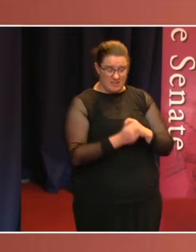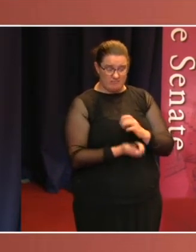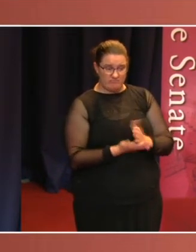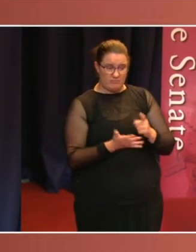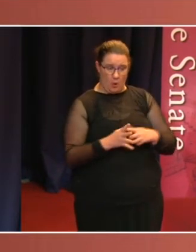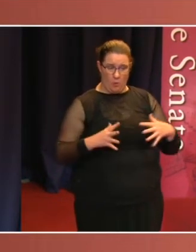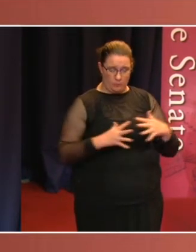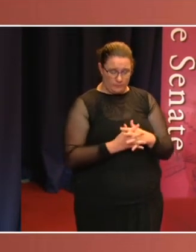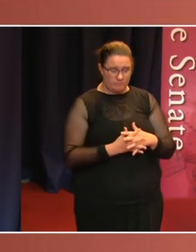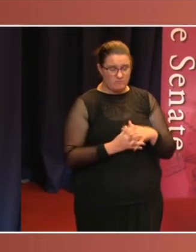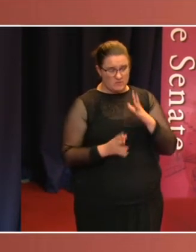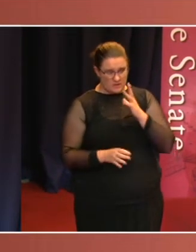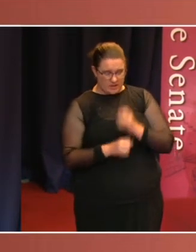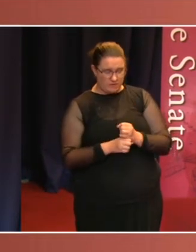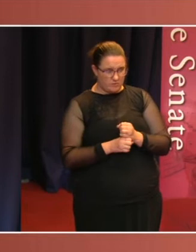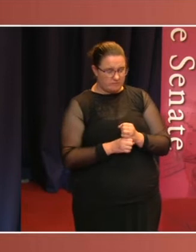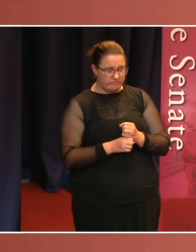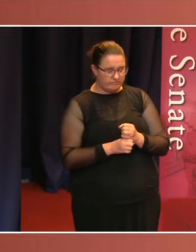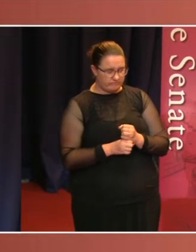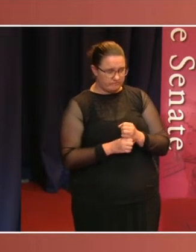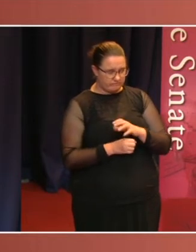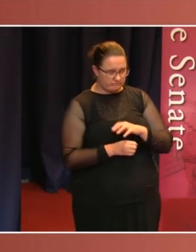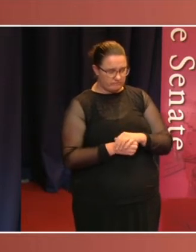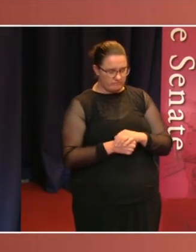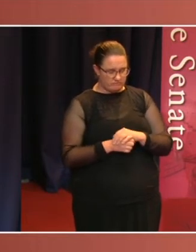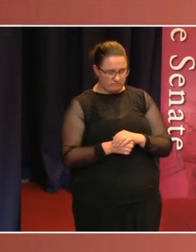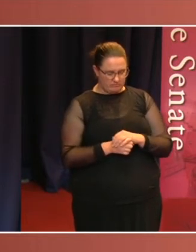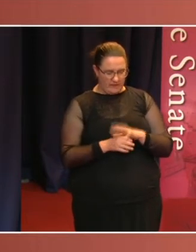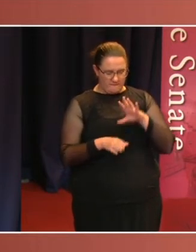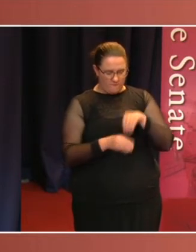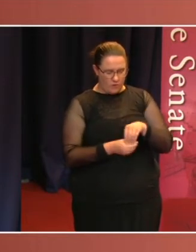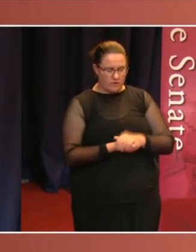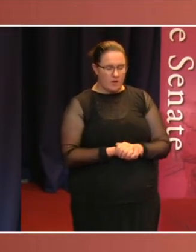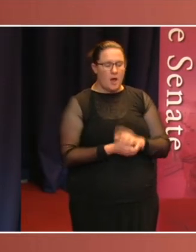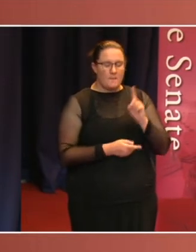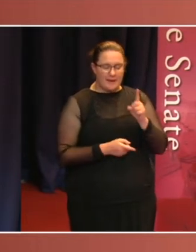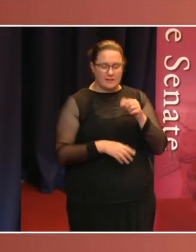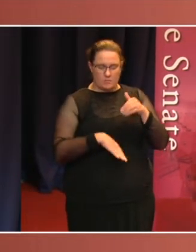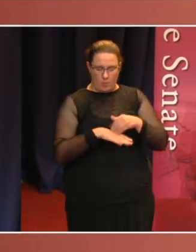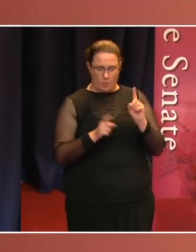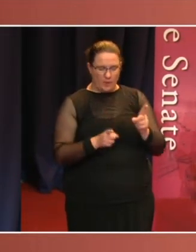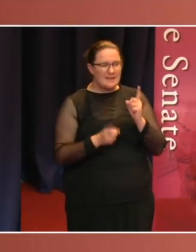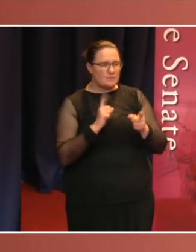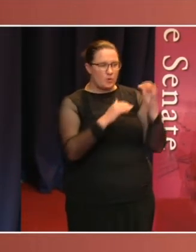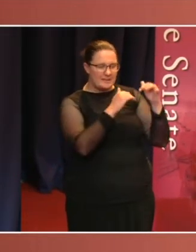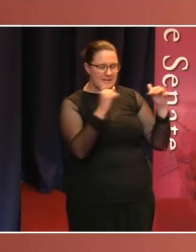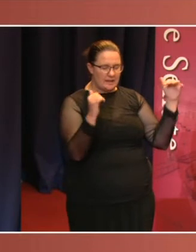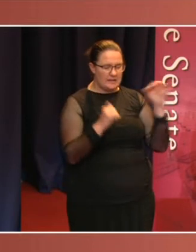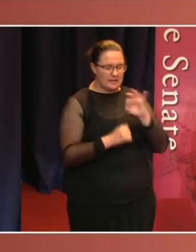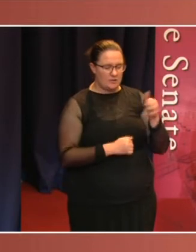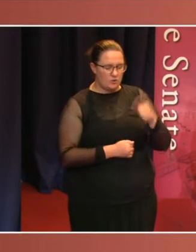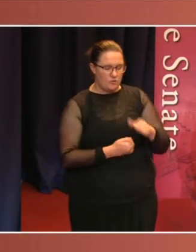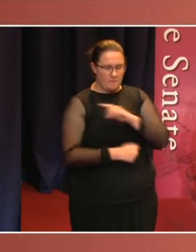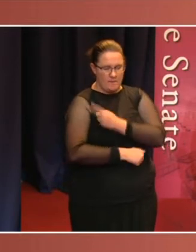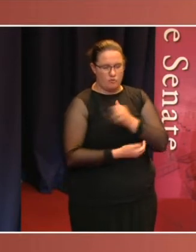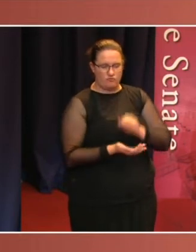However, unfortunately, the Senate is often its own worst enemy when it comes to failing to use its powers. It has been